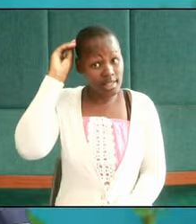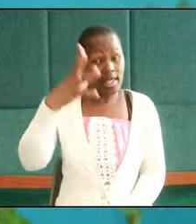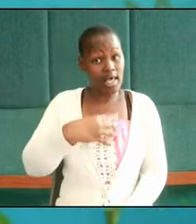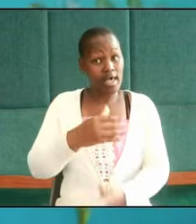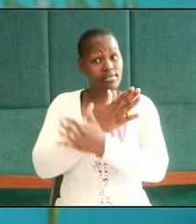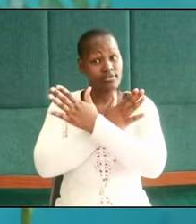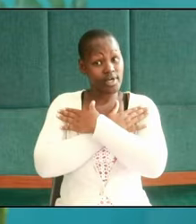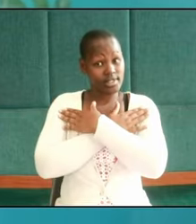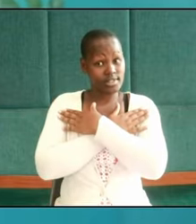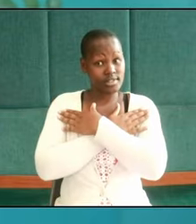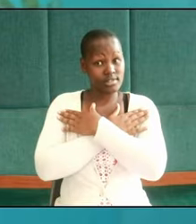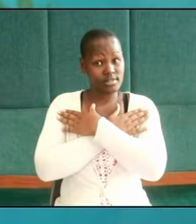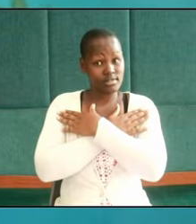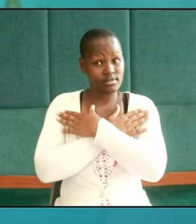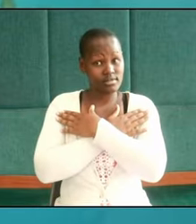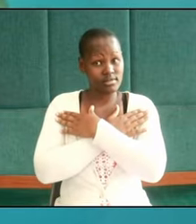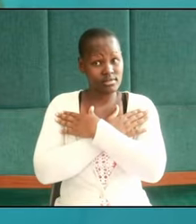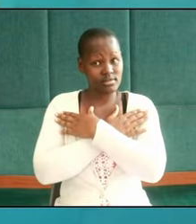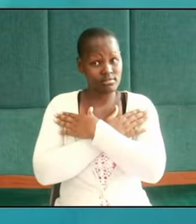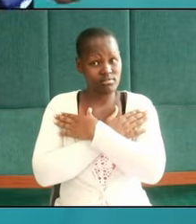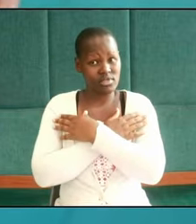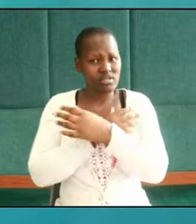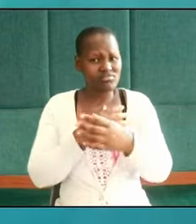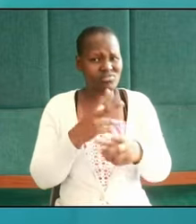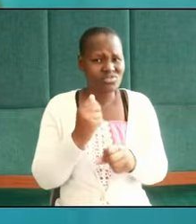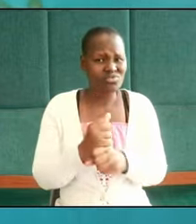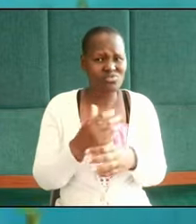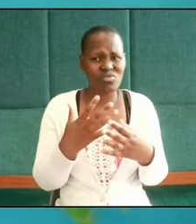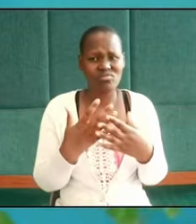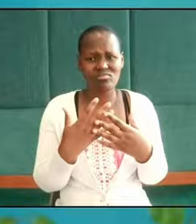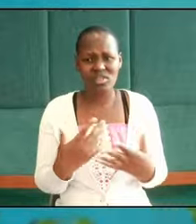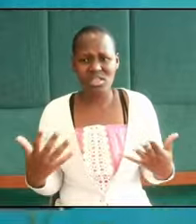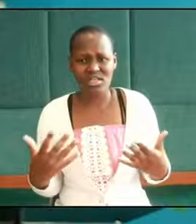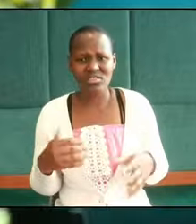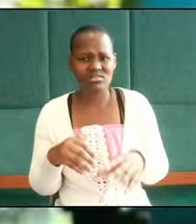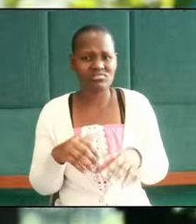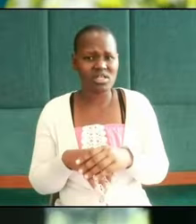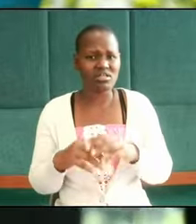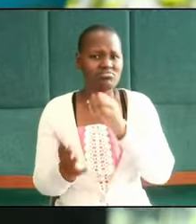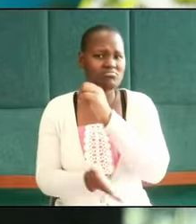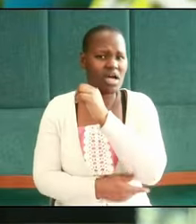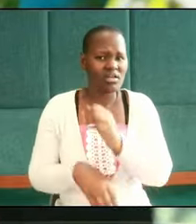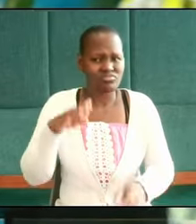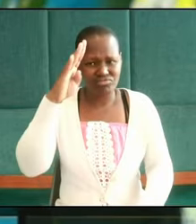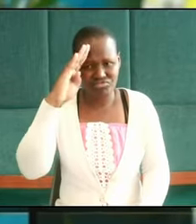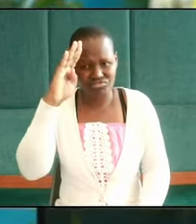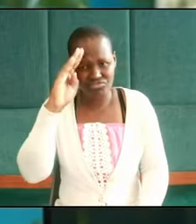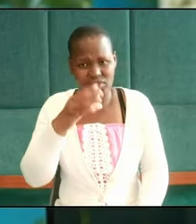his friends did not indulge themselves in the intoxicating drinks of the king